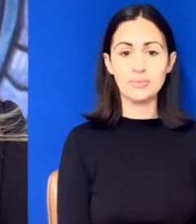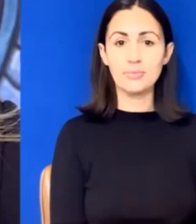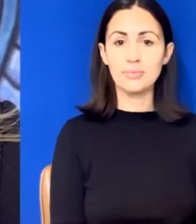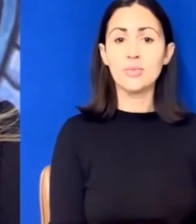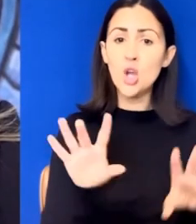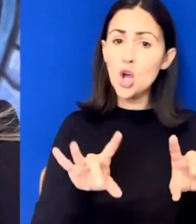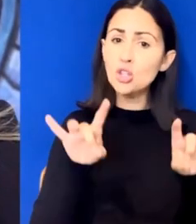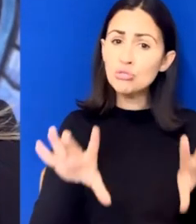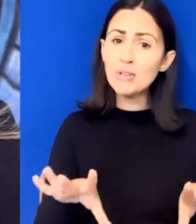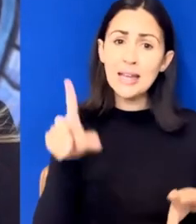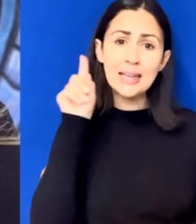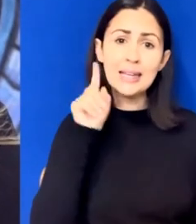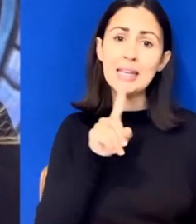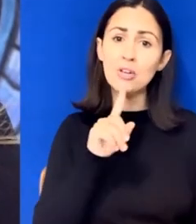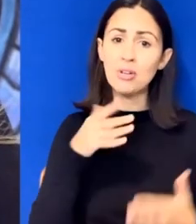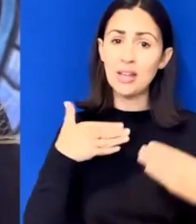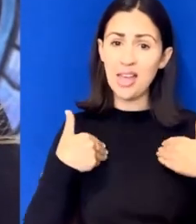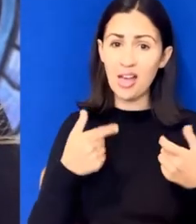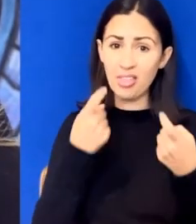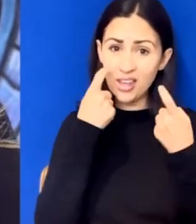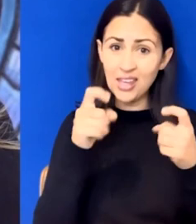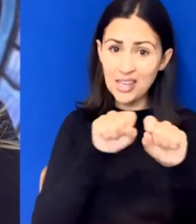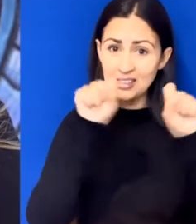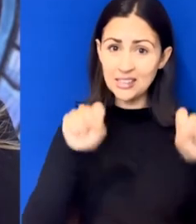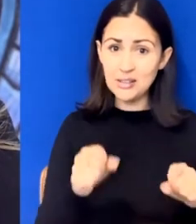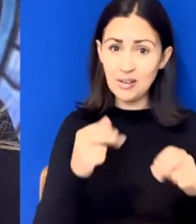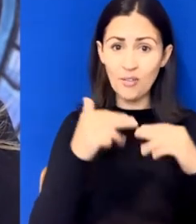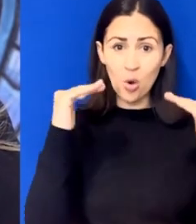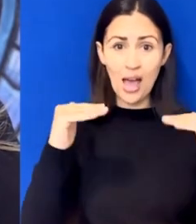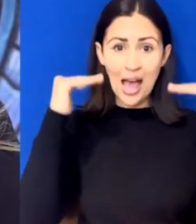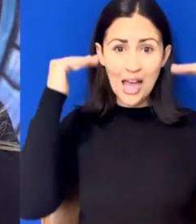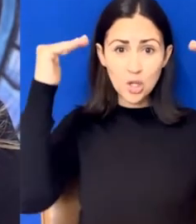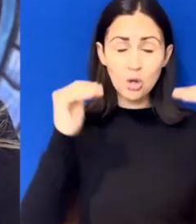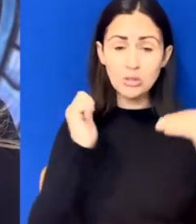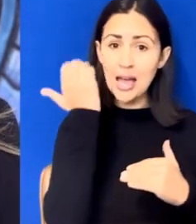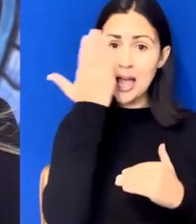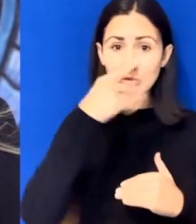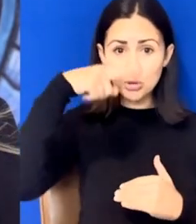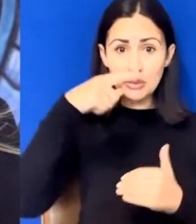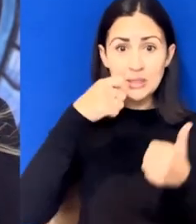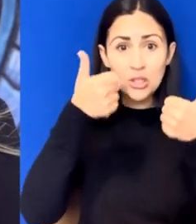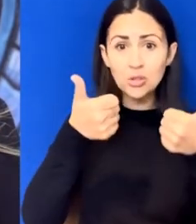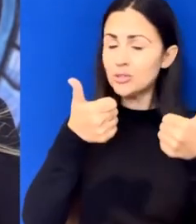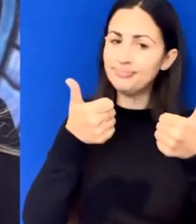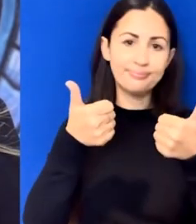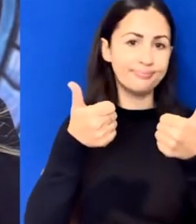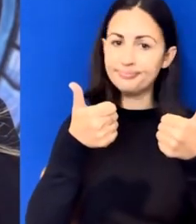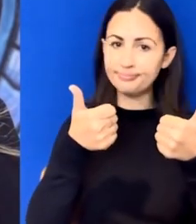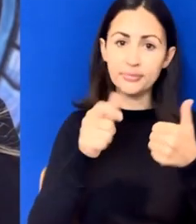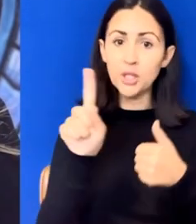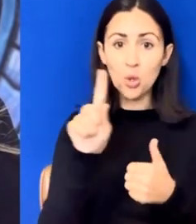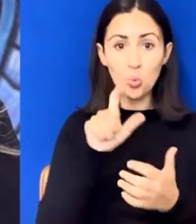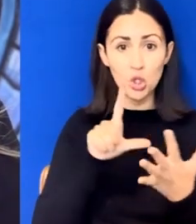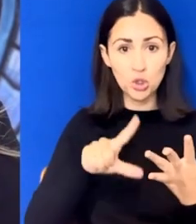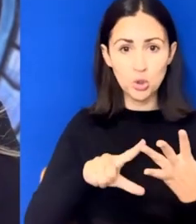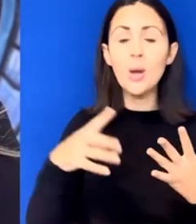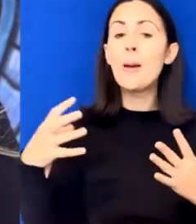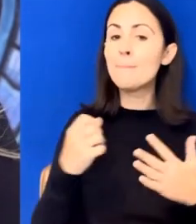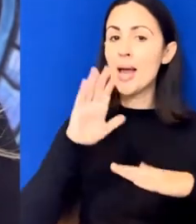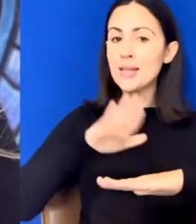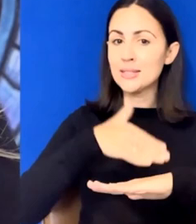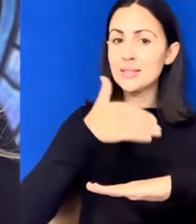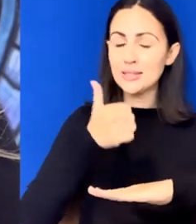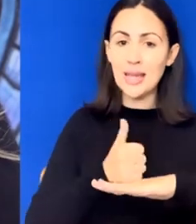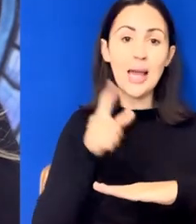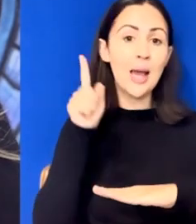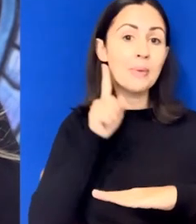Australia's hearing healthcare system falls short for adults and for our First Nations people. A simple solution is to put hearing checks into standard